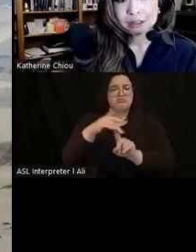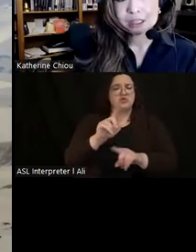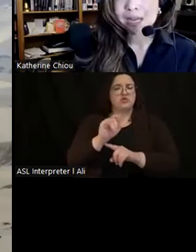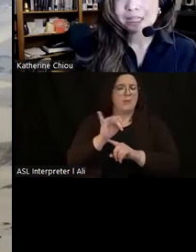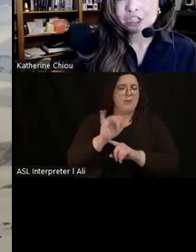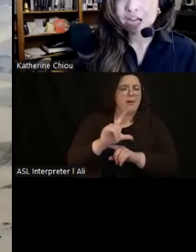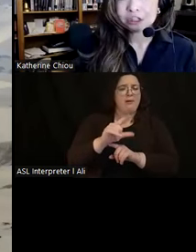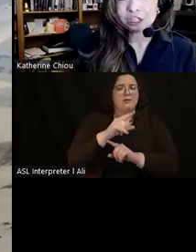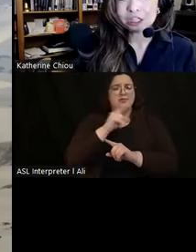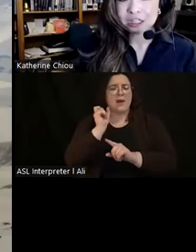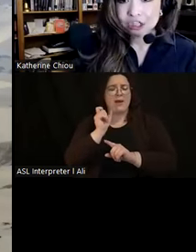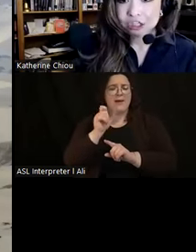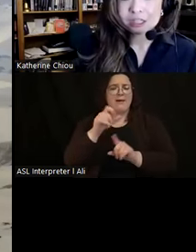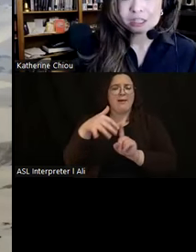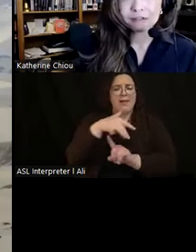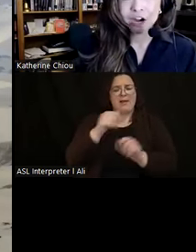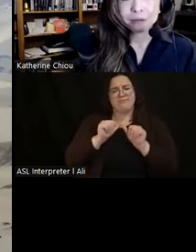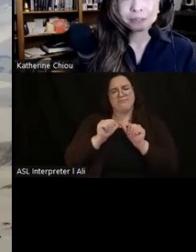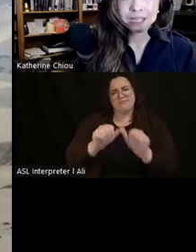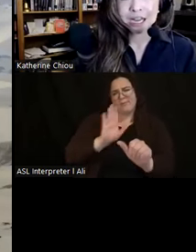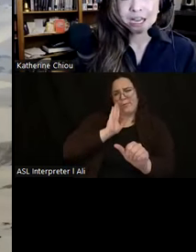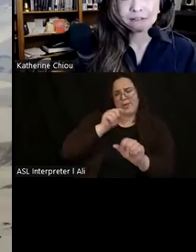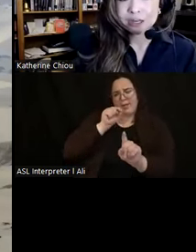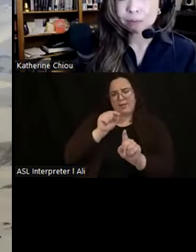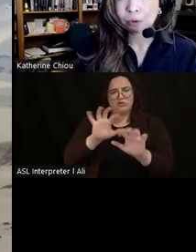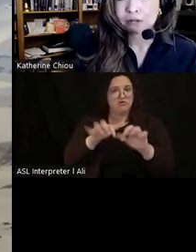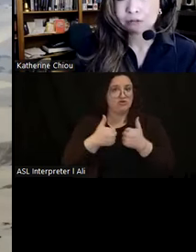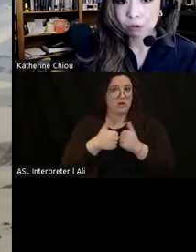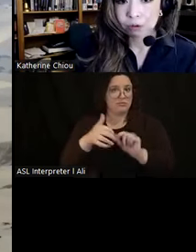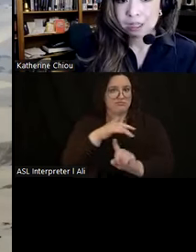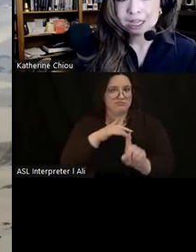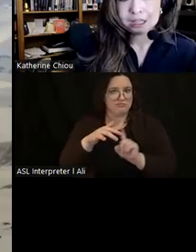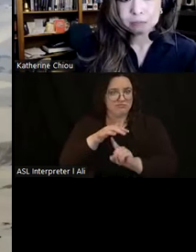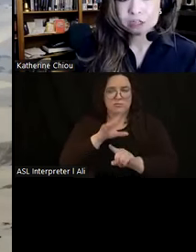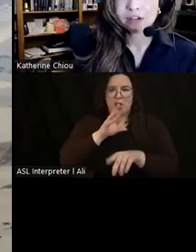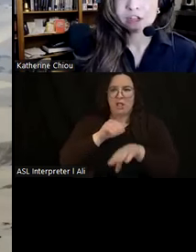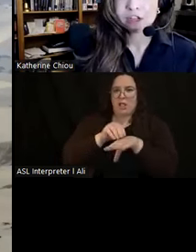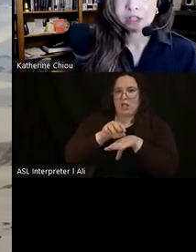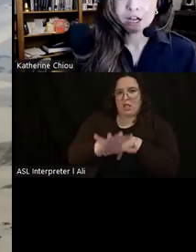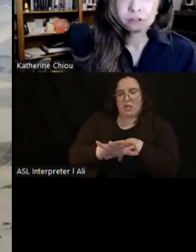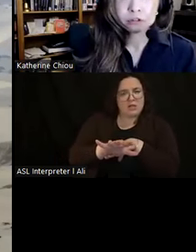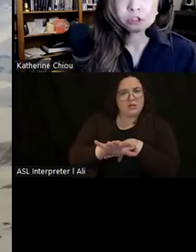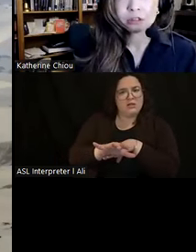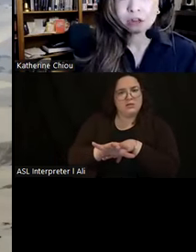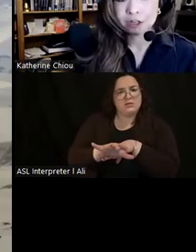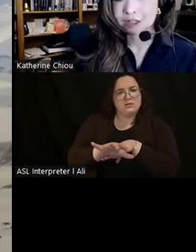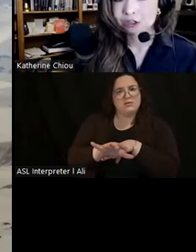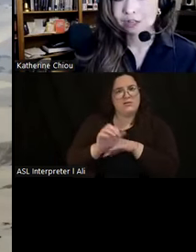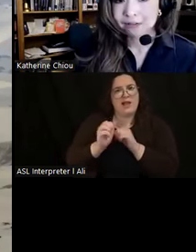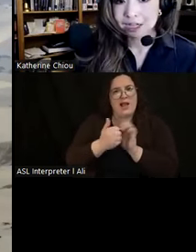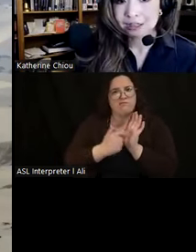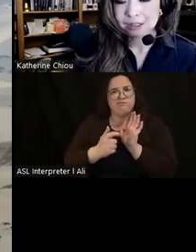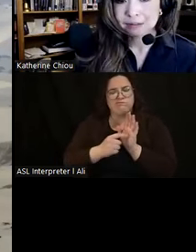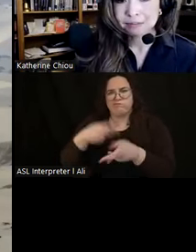Despite the challenging conditions, this environment played a very important role in the preservation of crucial archaeological